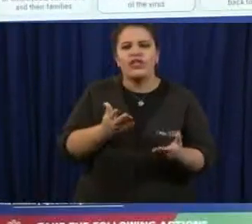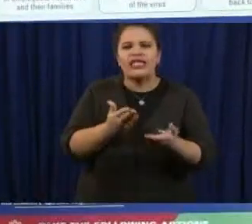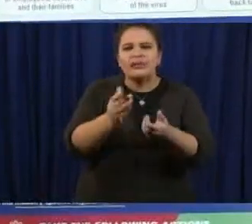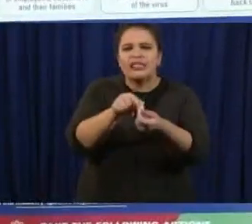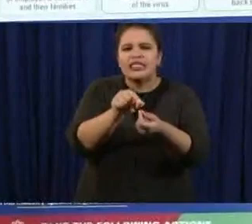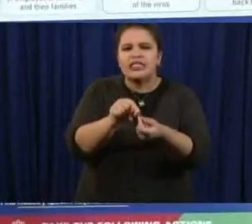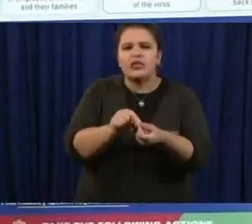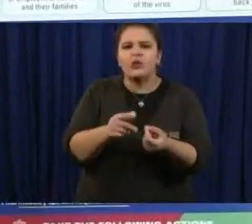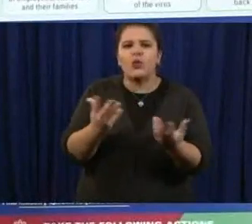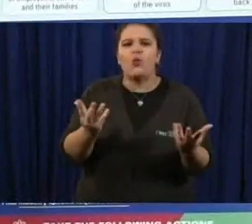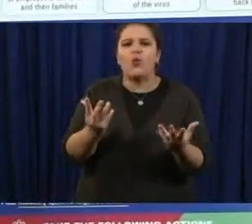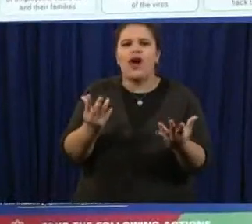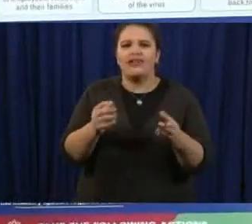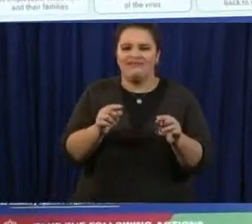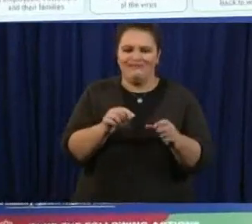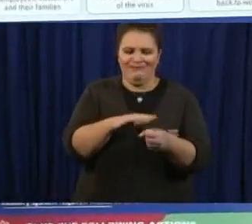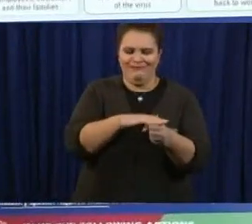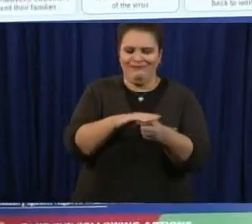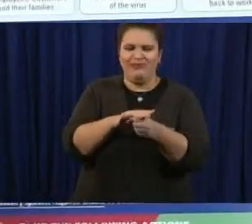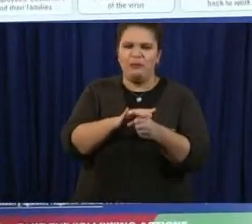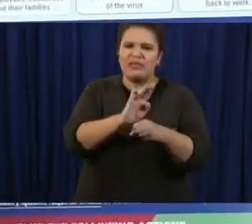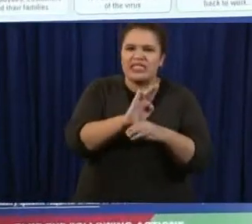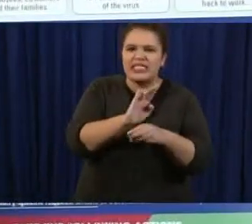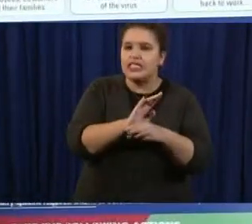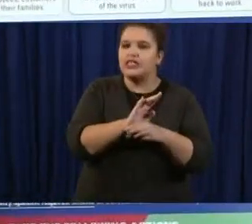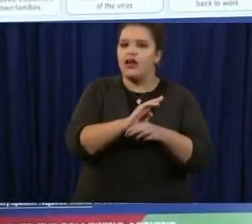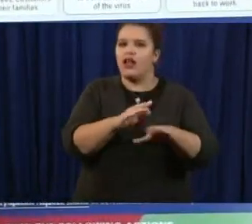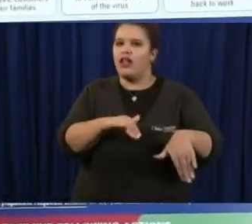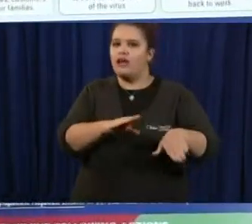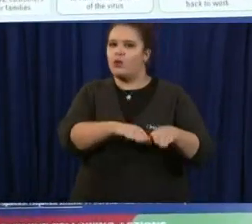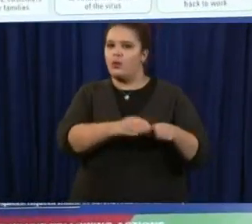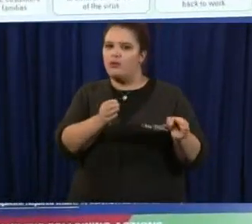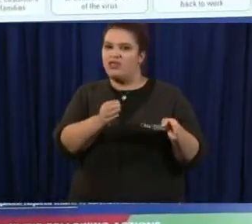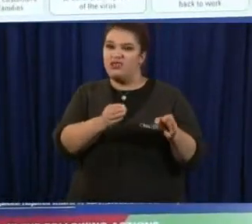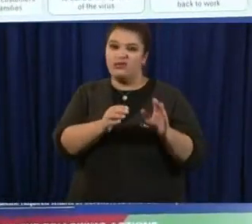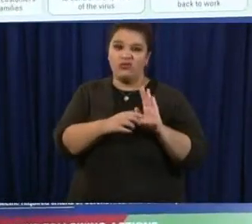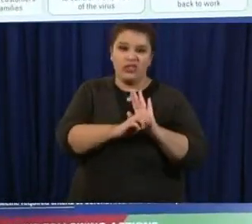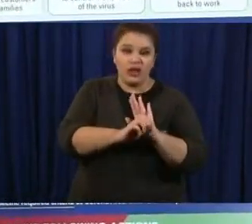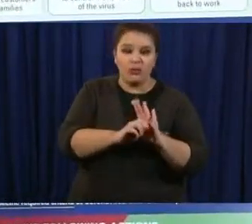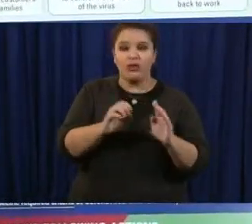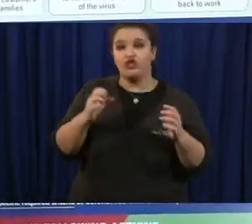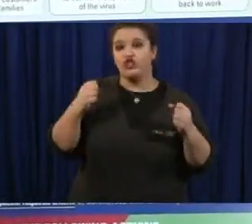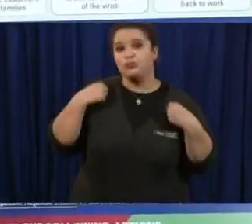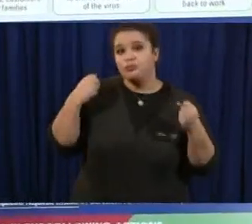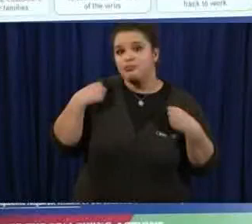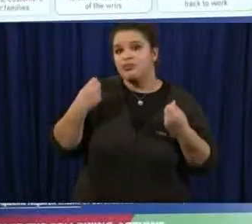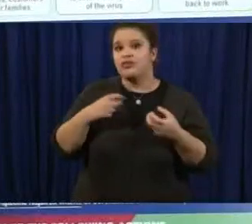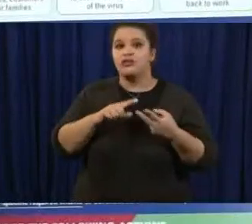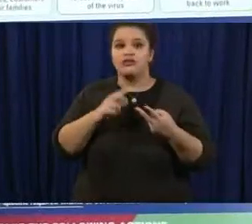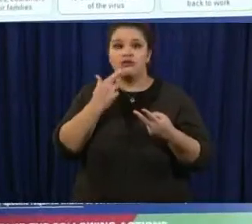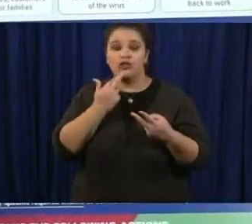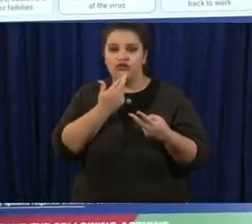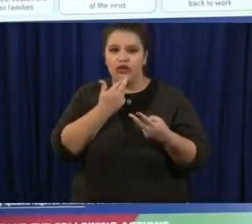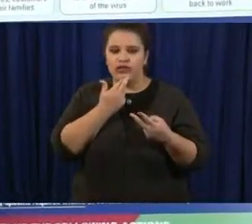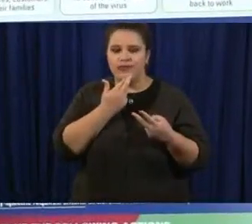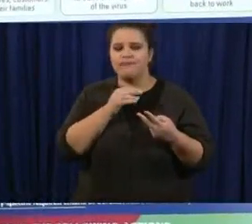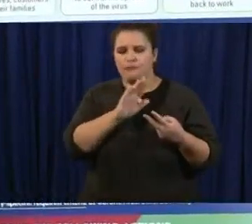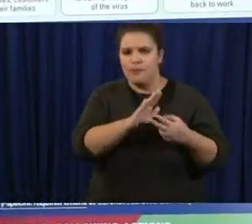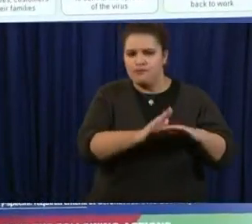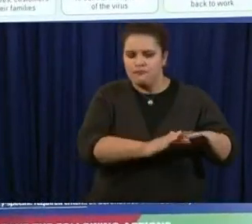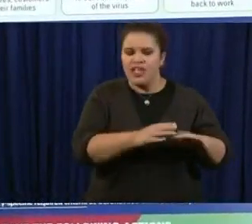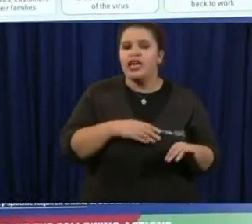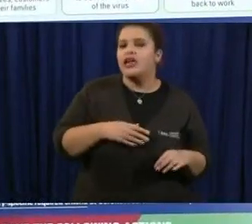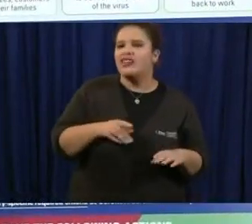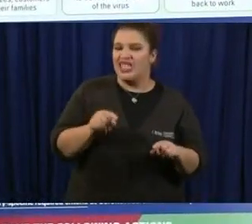gyms and restaurants can you give us a sense for if everything goes according to plan and we do not see a spike in cases how